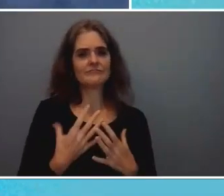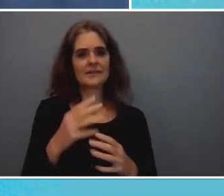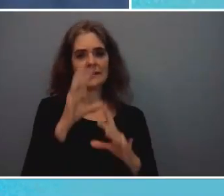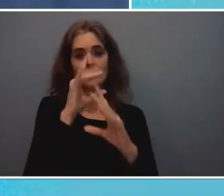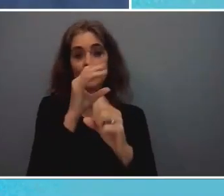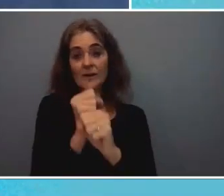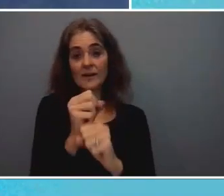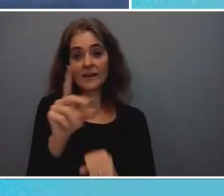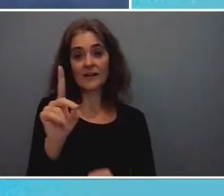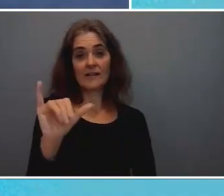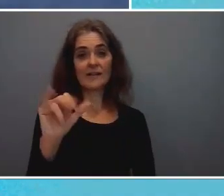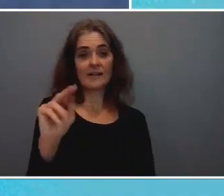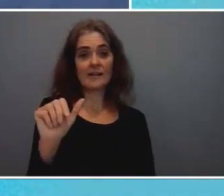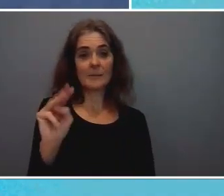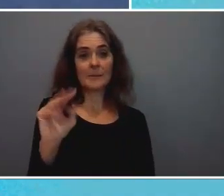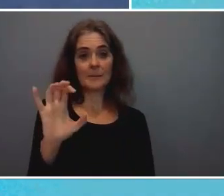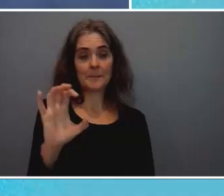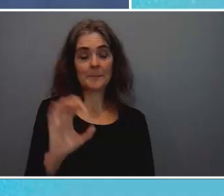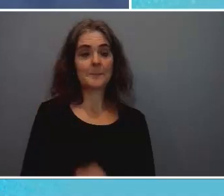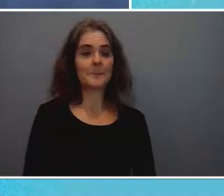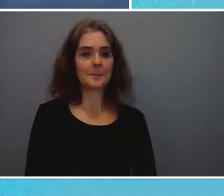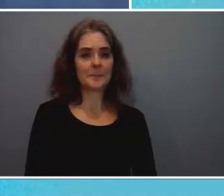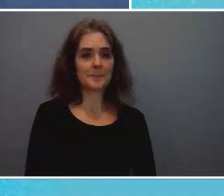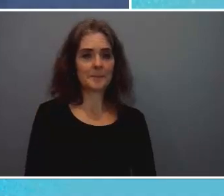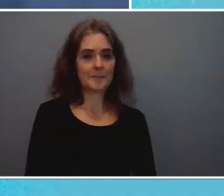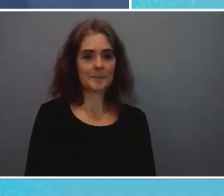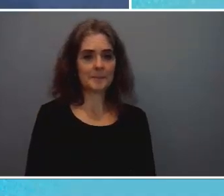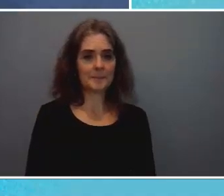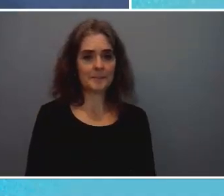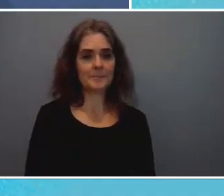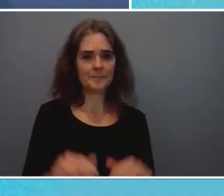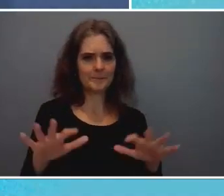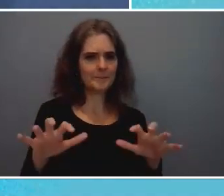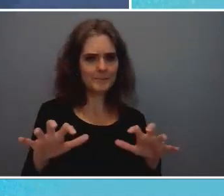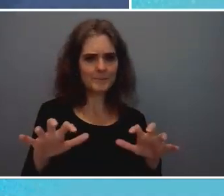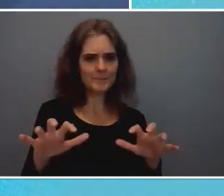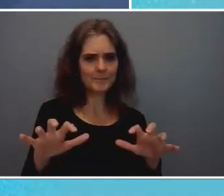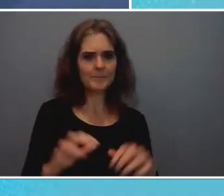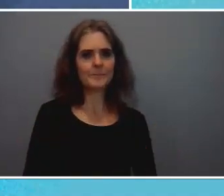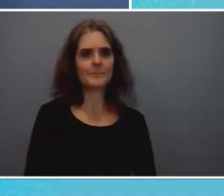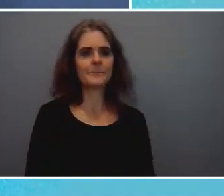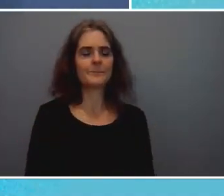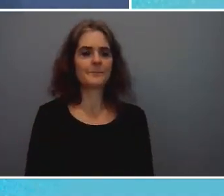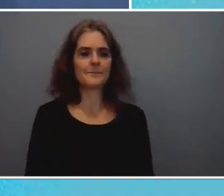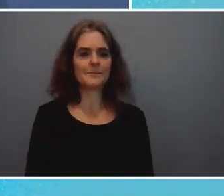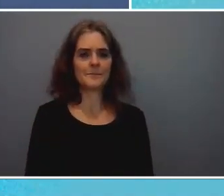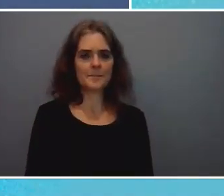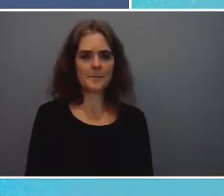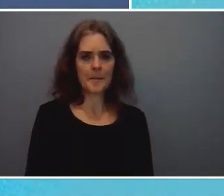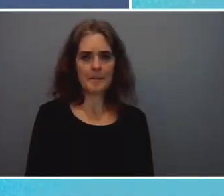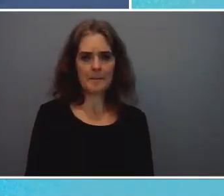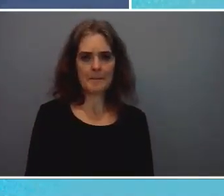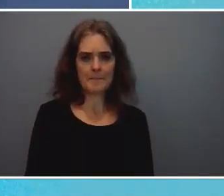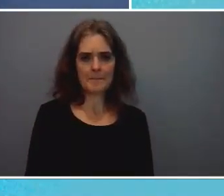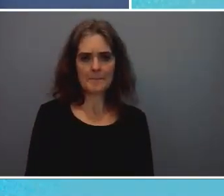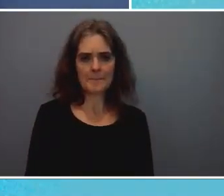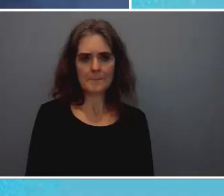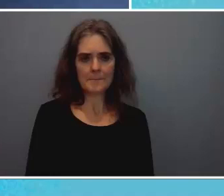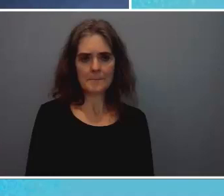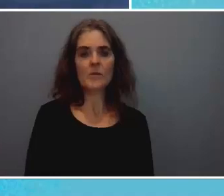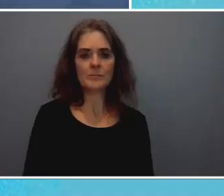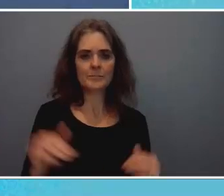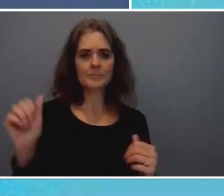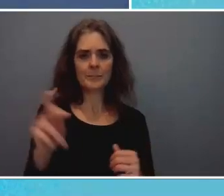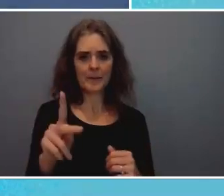at the at the local level have the greatest amount of voice agency in what's going on in their lives in